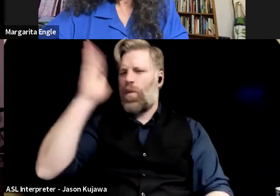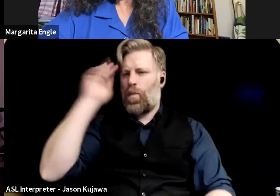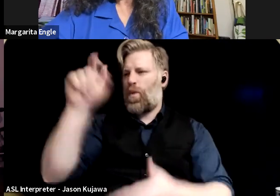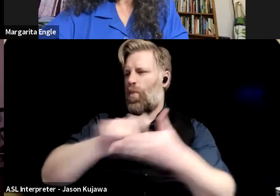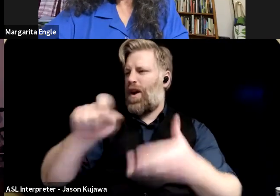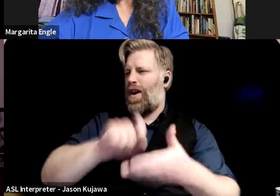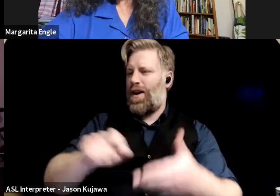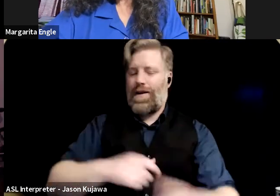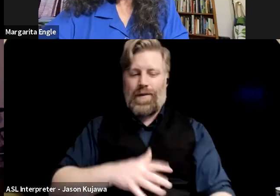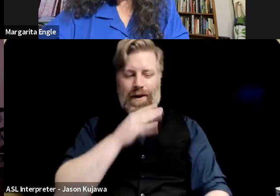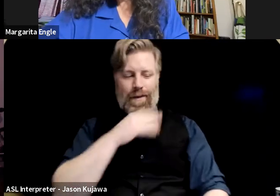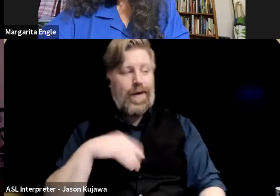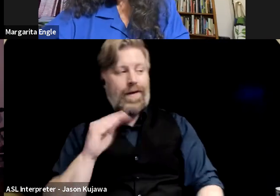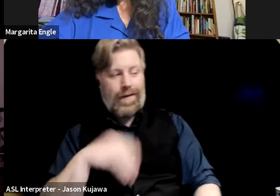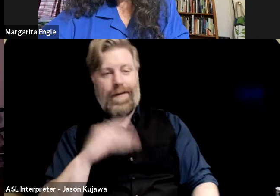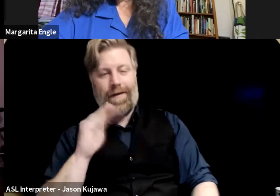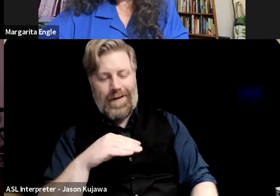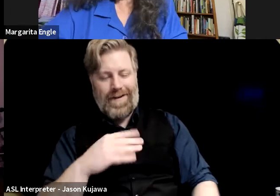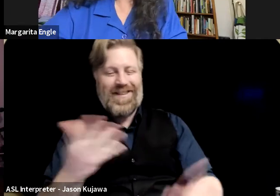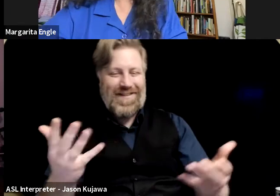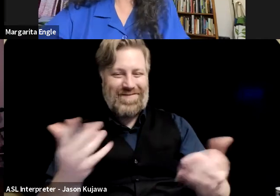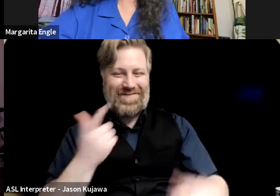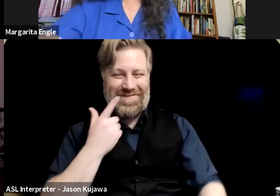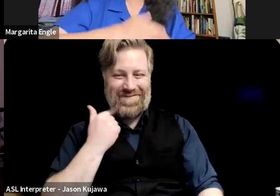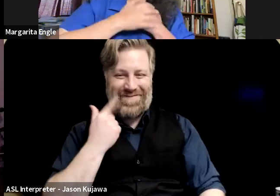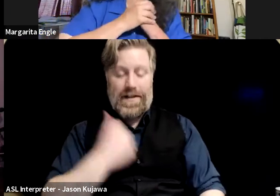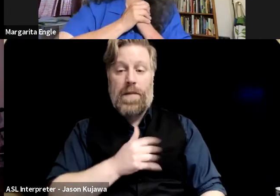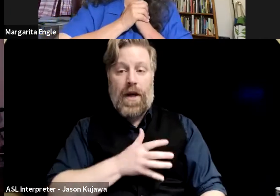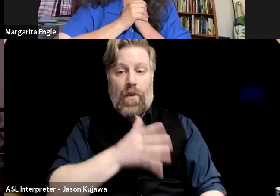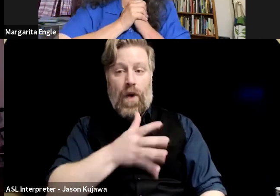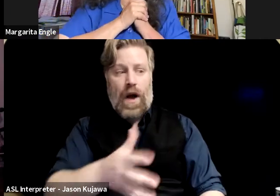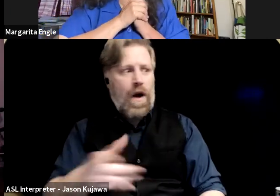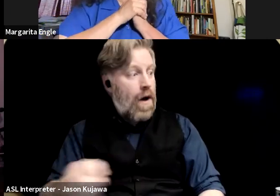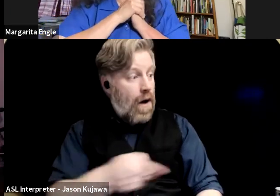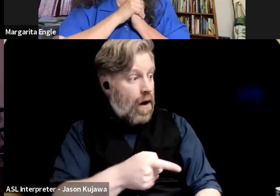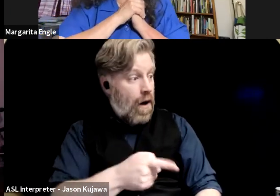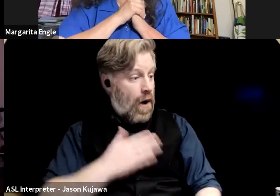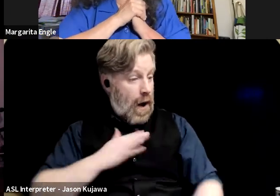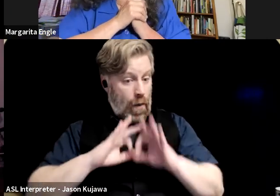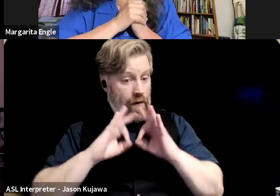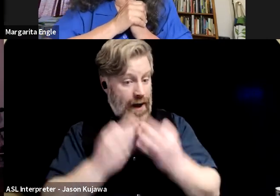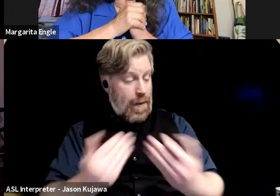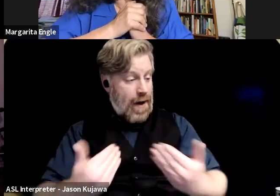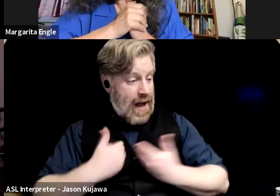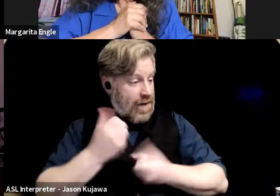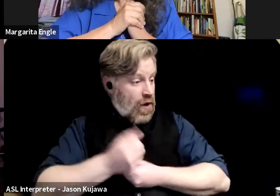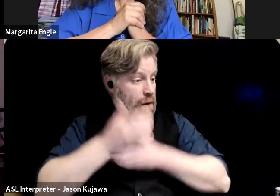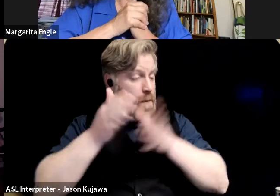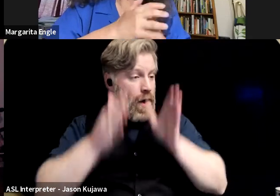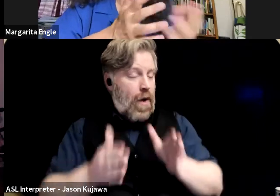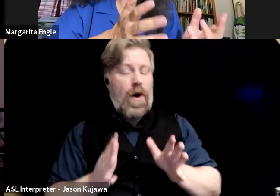but, but my grandmother said, oh, to have a poet in the family is lo último.